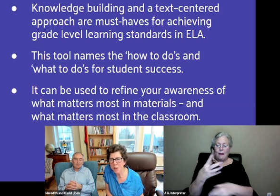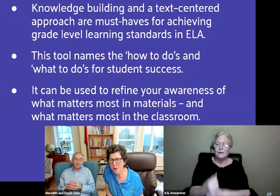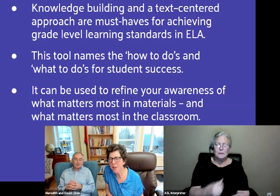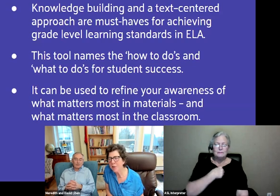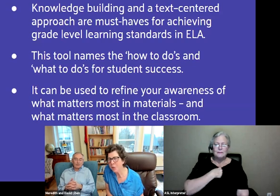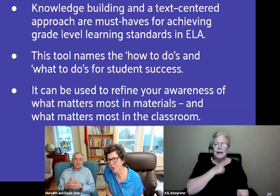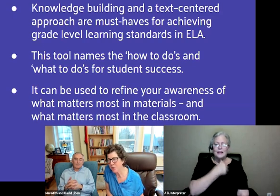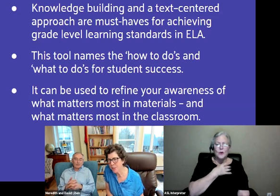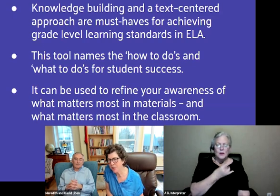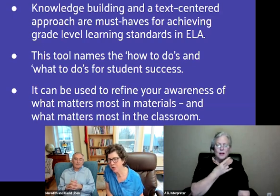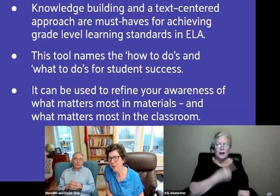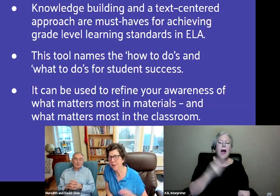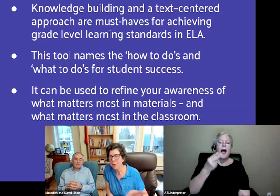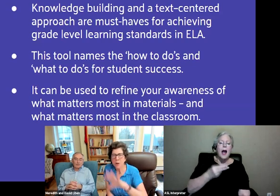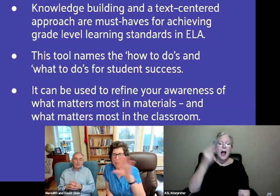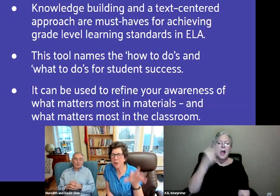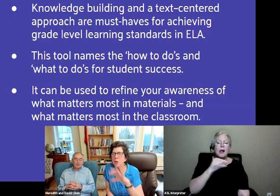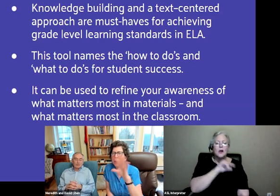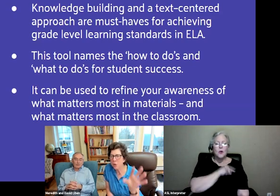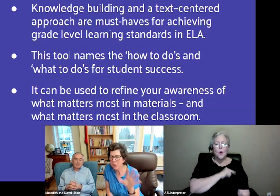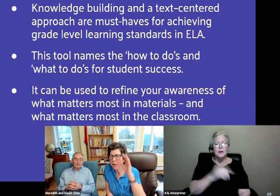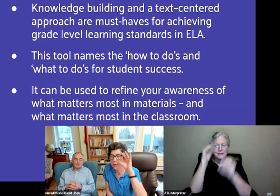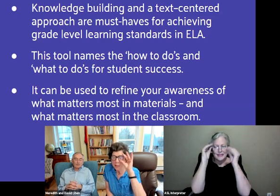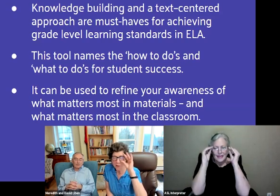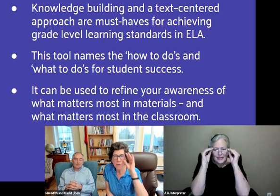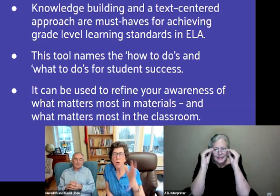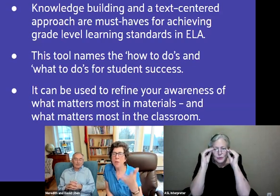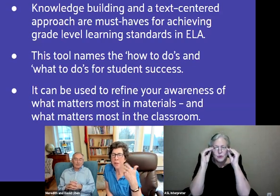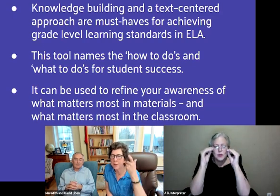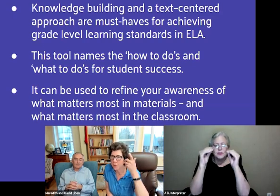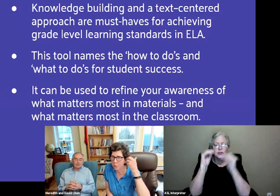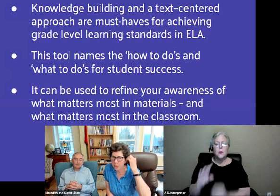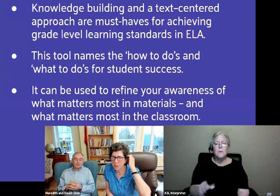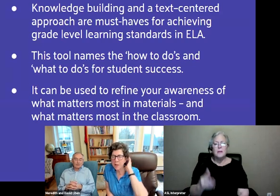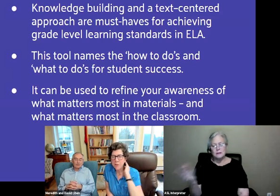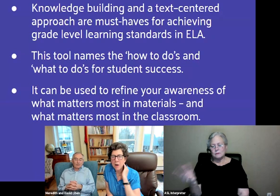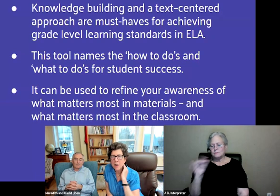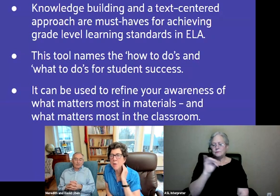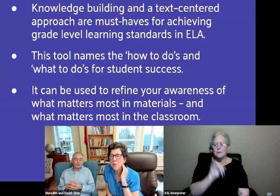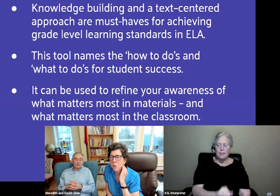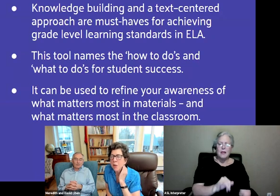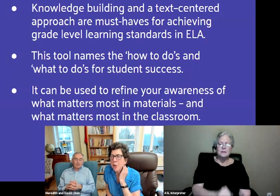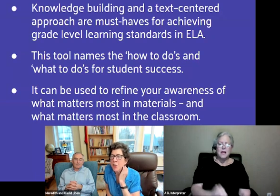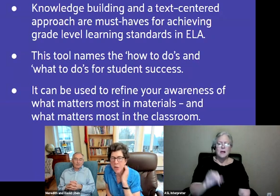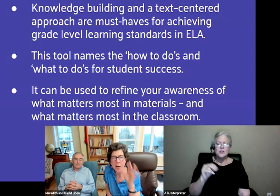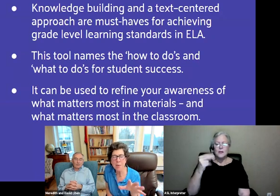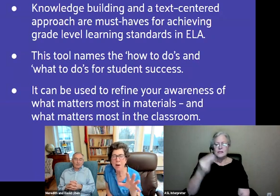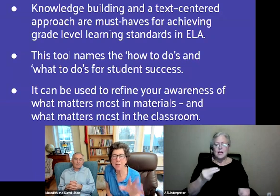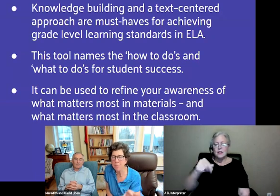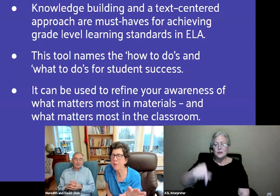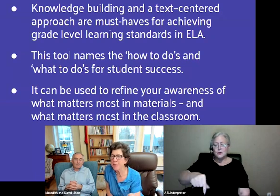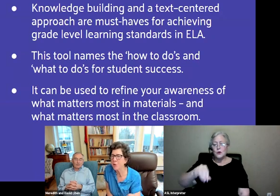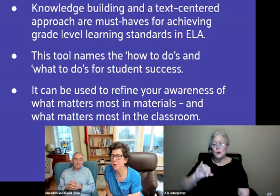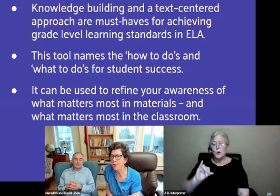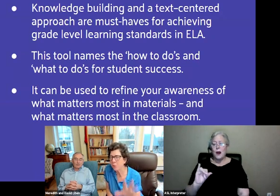High-quality instructional materials. That is sort of a code for the things that we believe do a good job